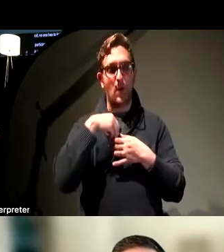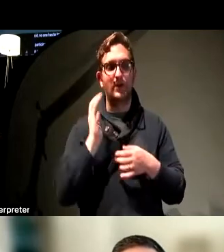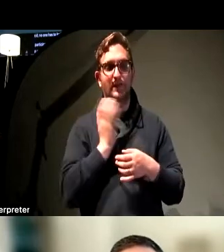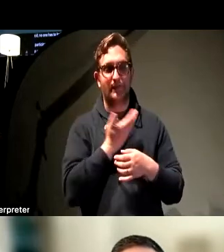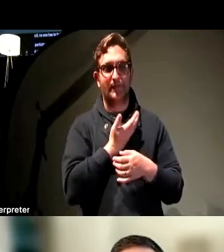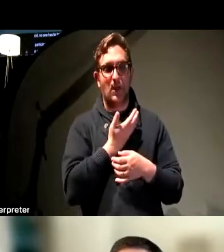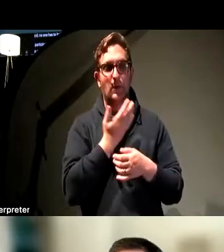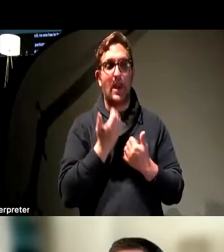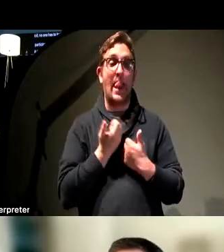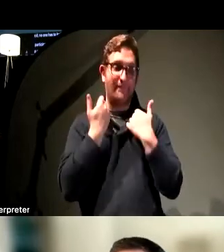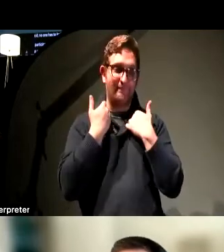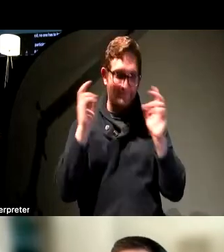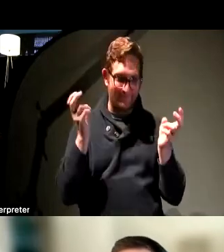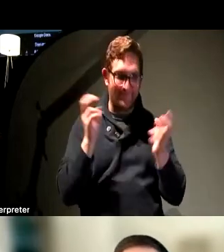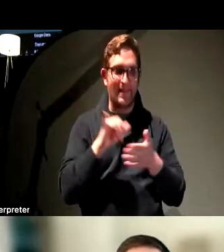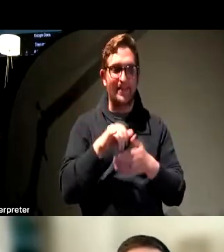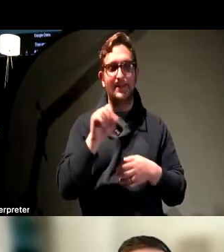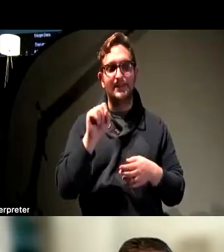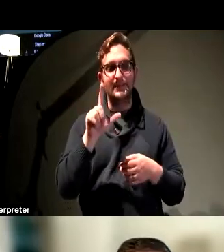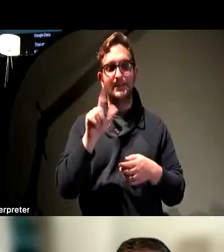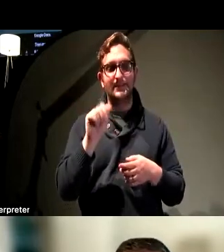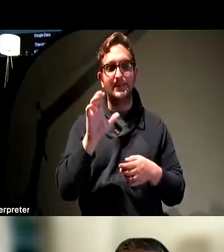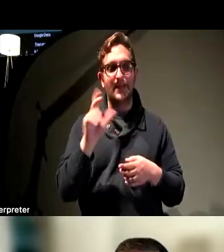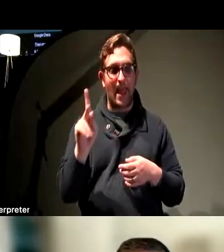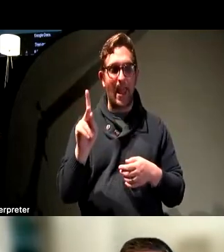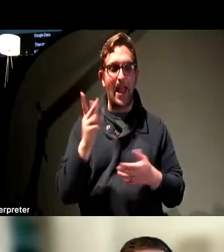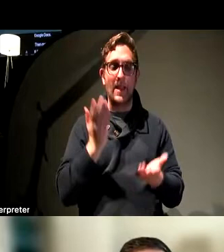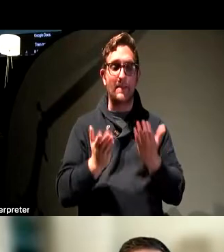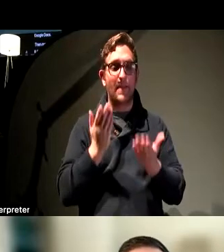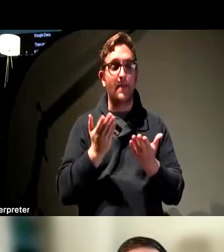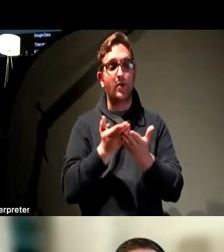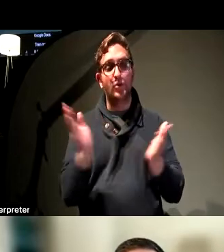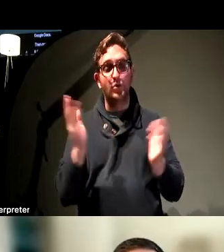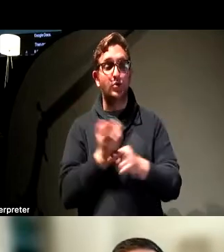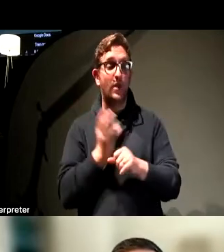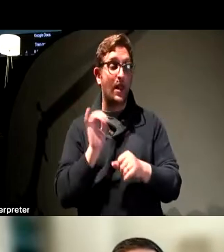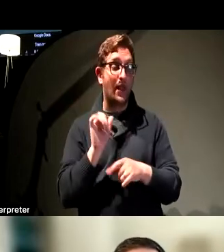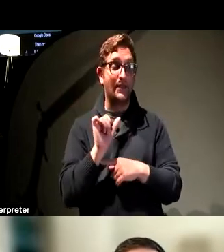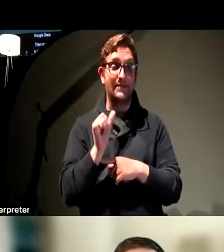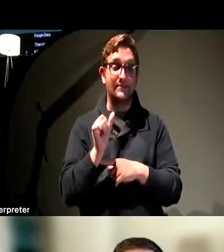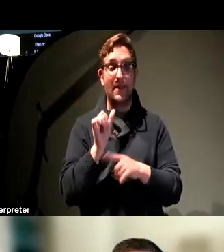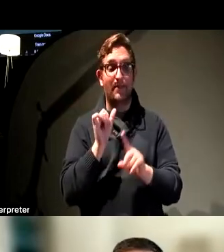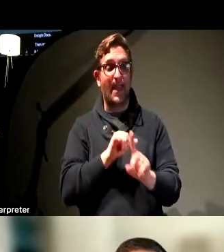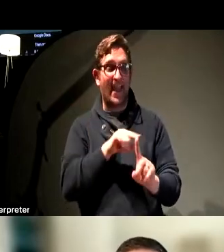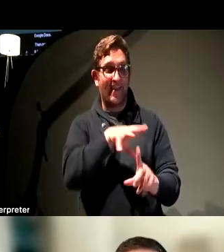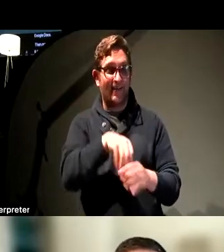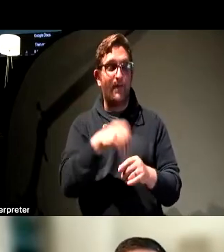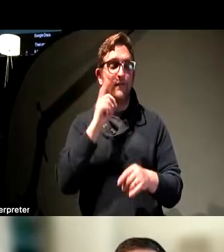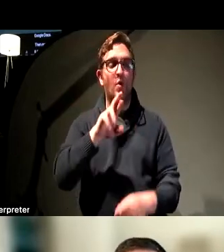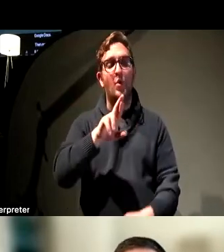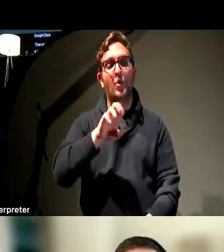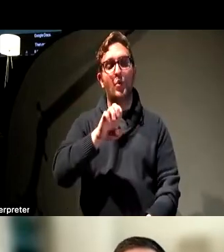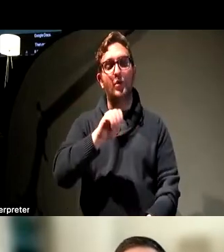myself, I'm not on that many Slack workspaces. Many of you might be on 10, 12, but it is for remote and hybrid